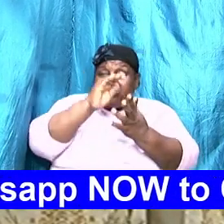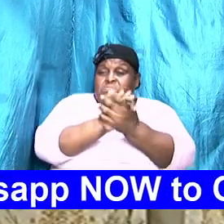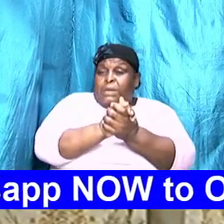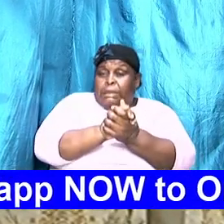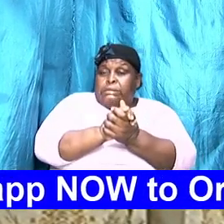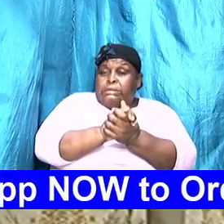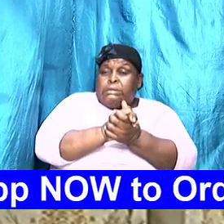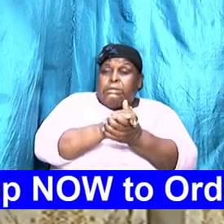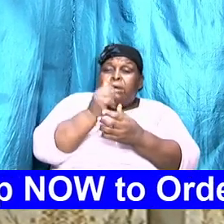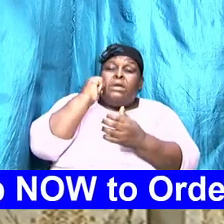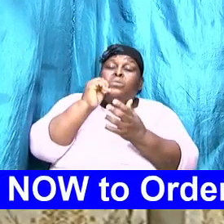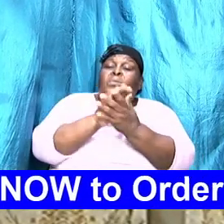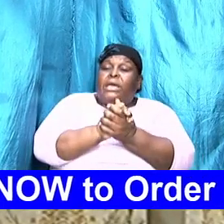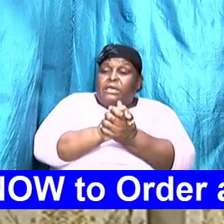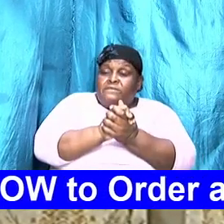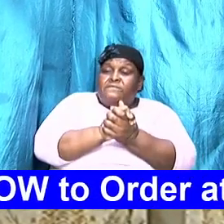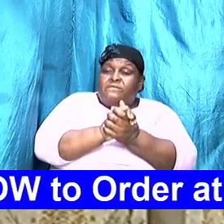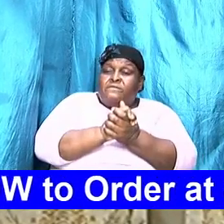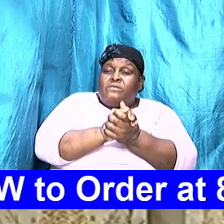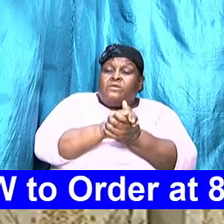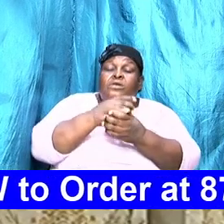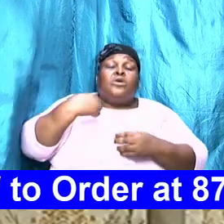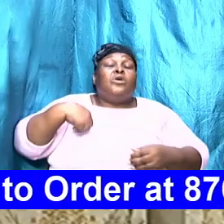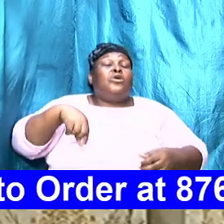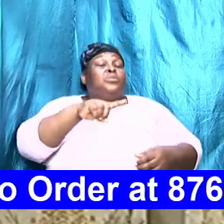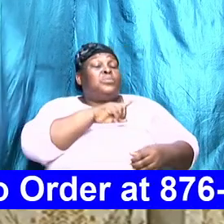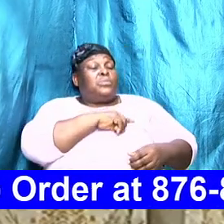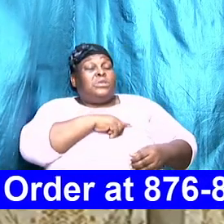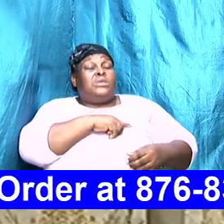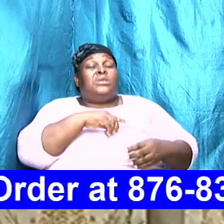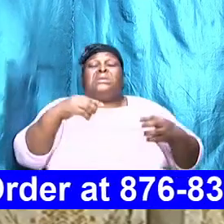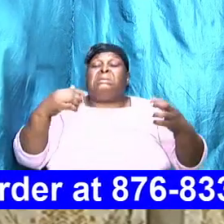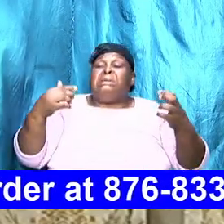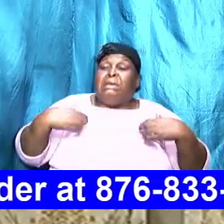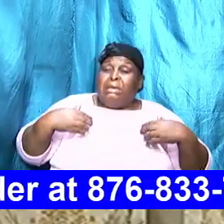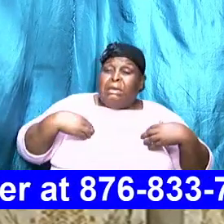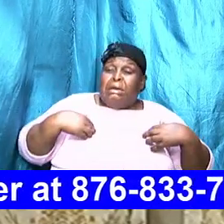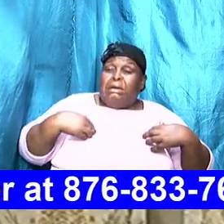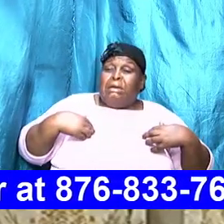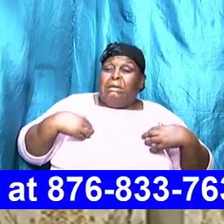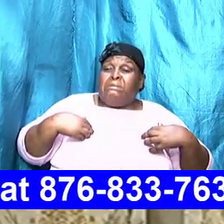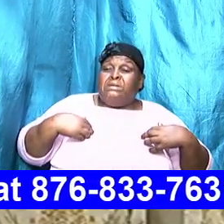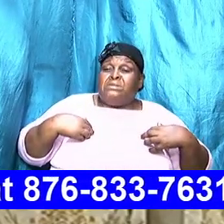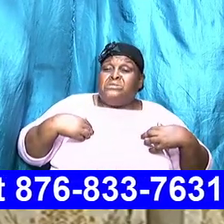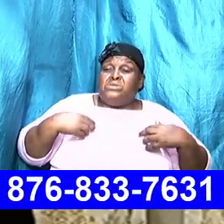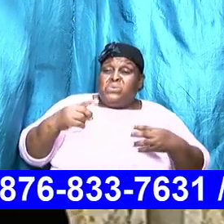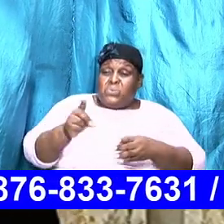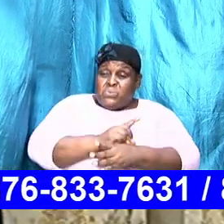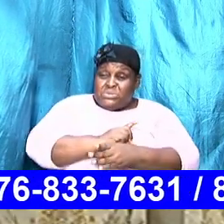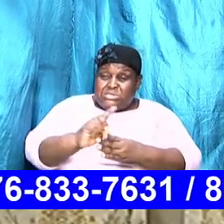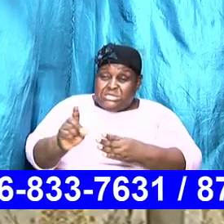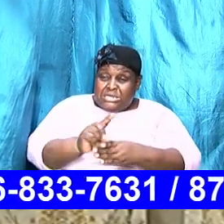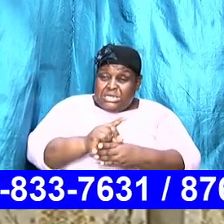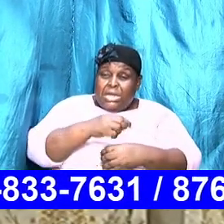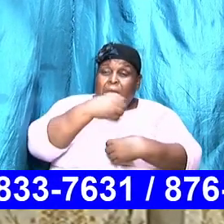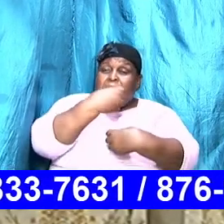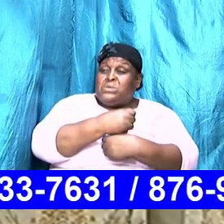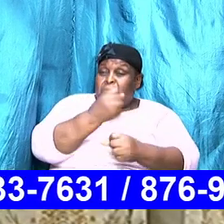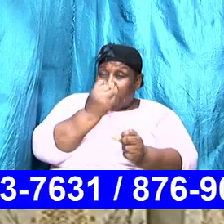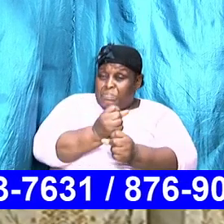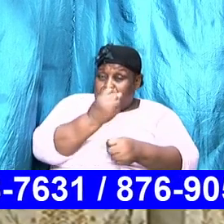play in making the thing palatable, in making the thing attractive,